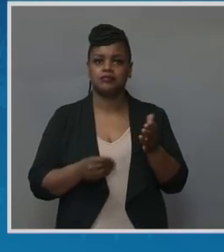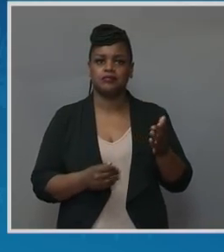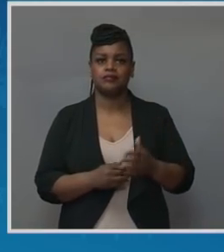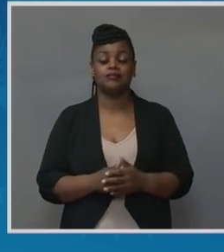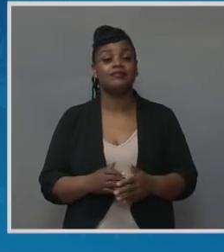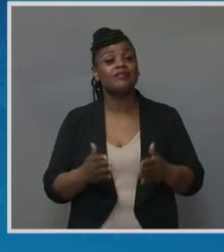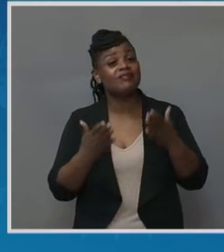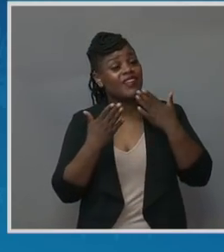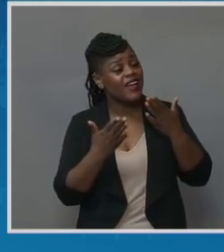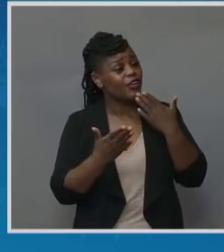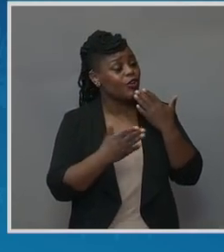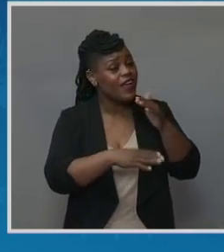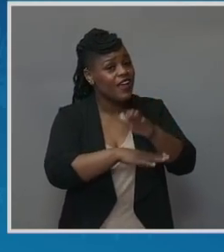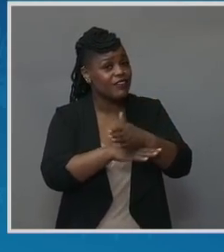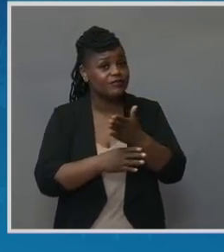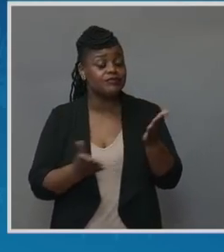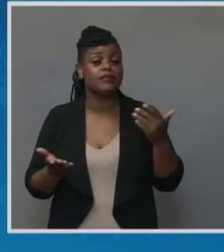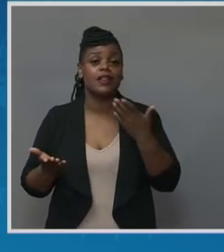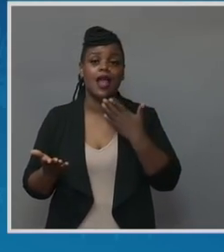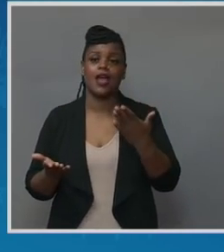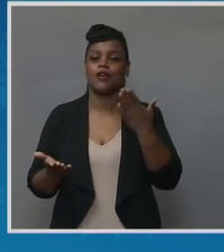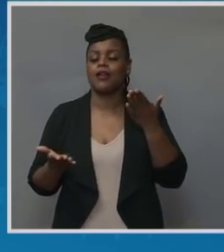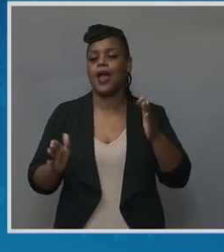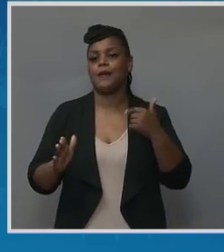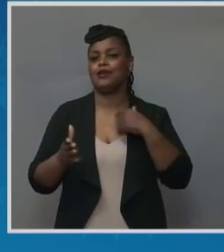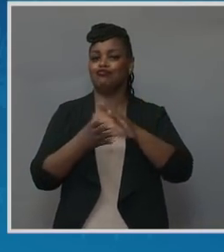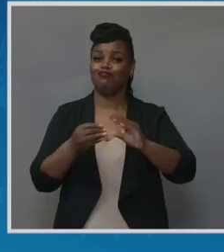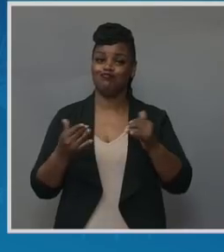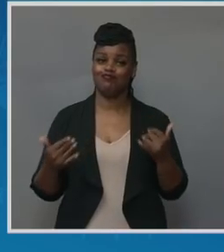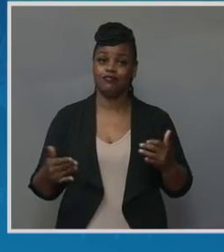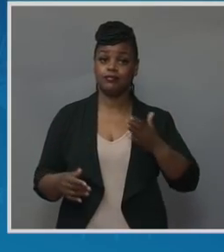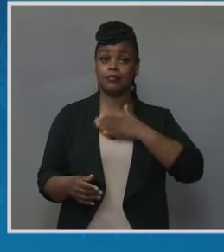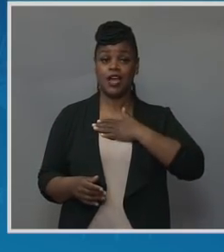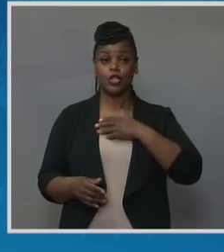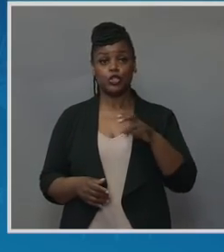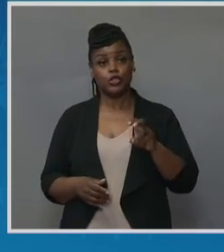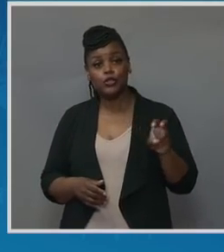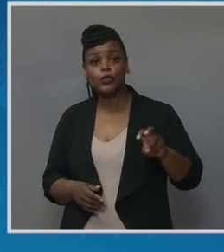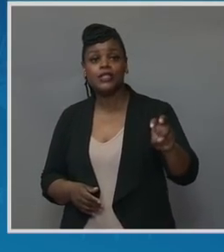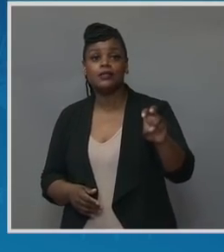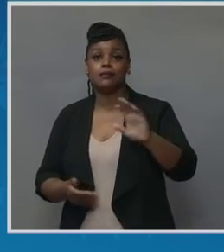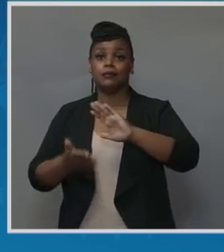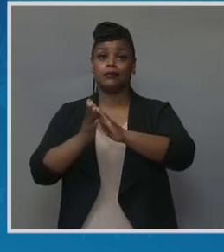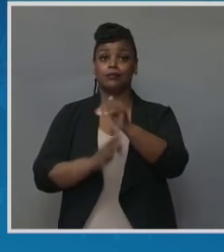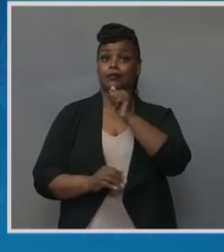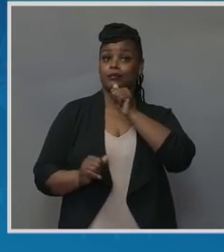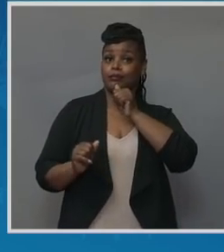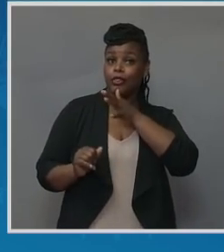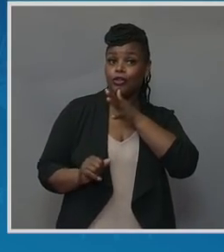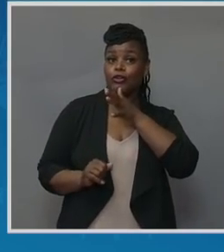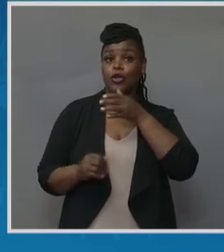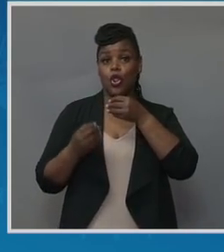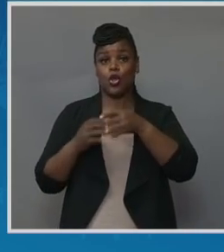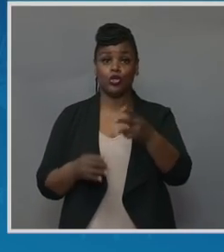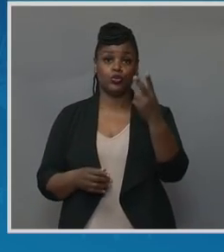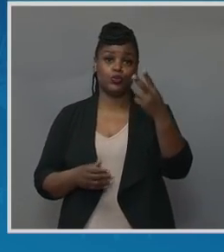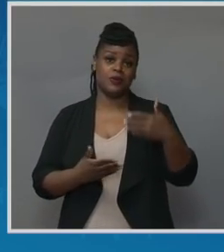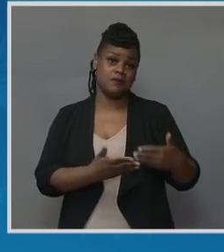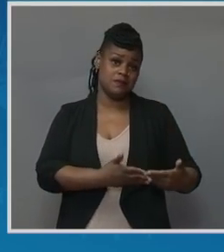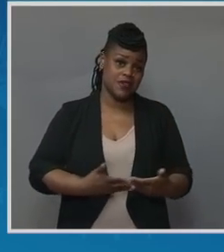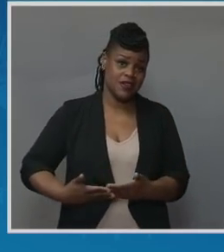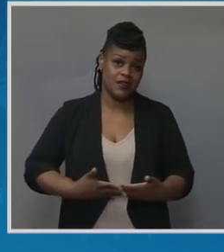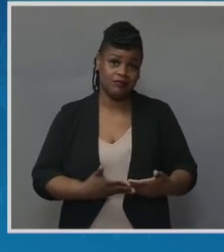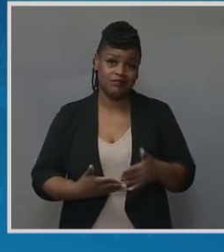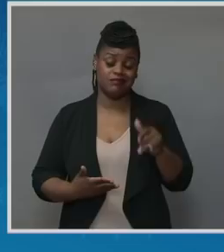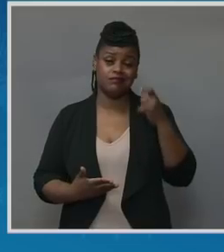you all for allowing me to share. My journey to motherhood began with losing two babies, as you mentioned, and